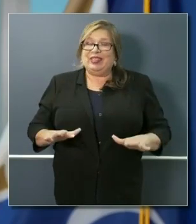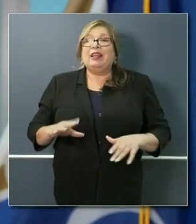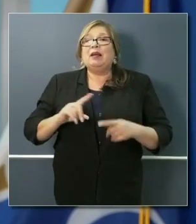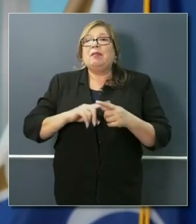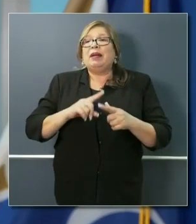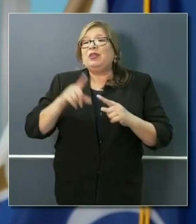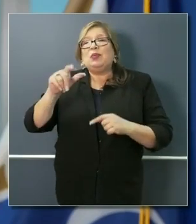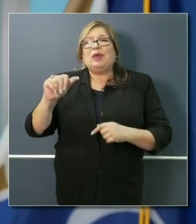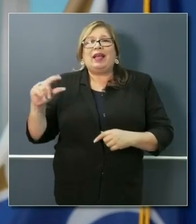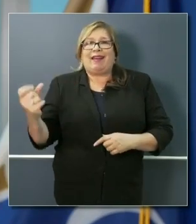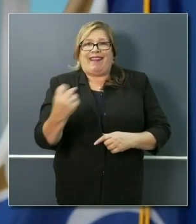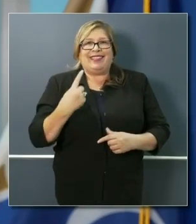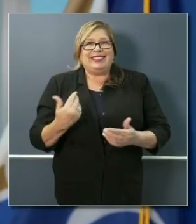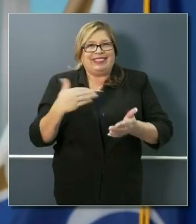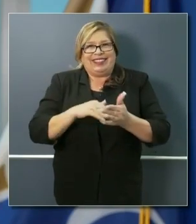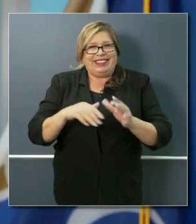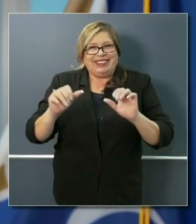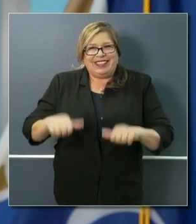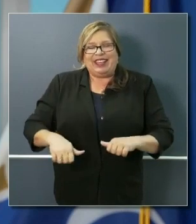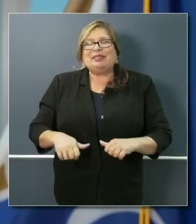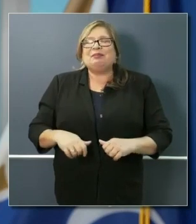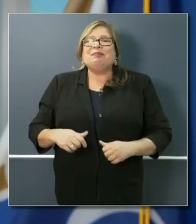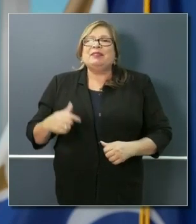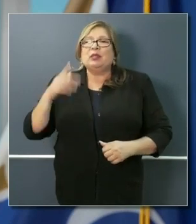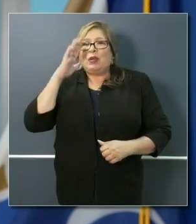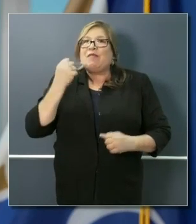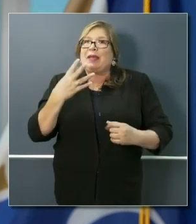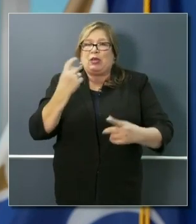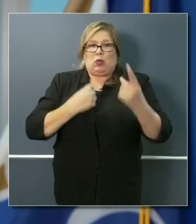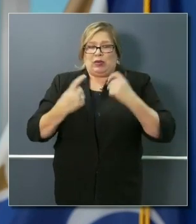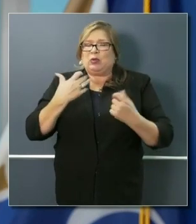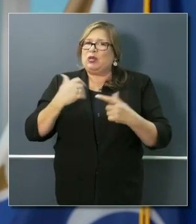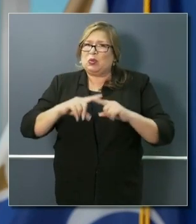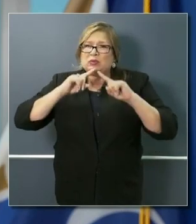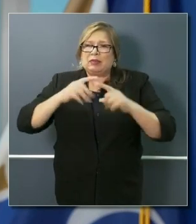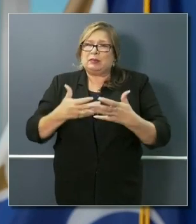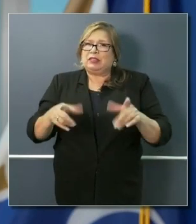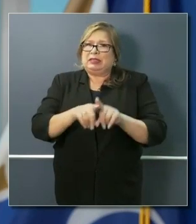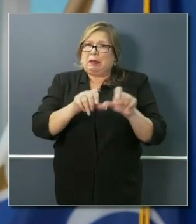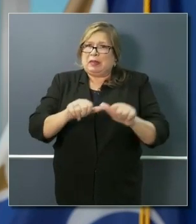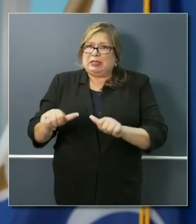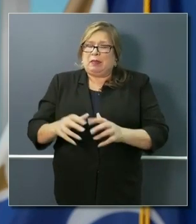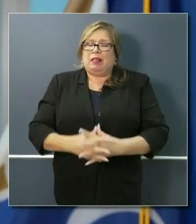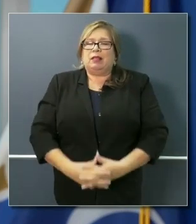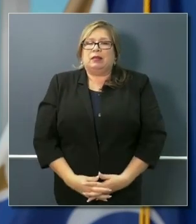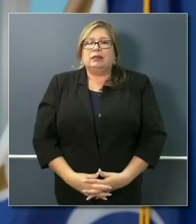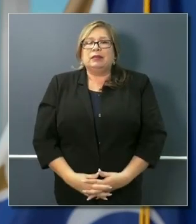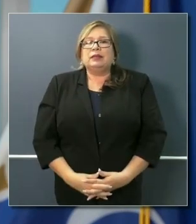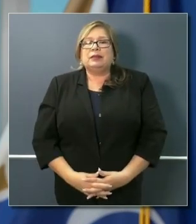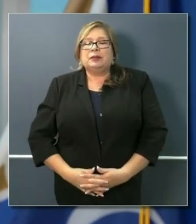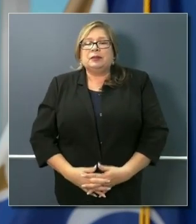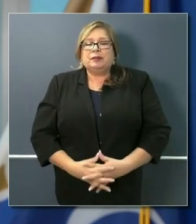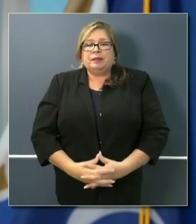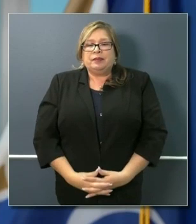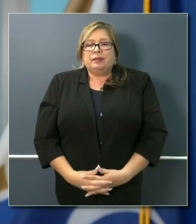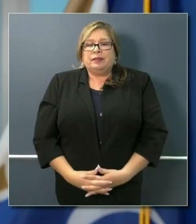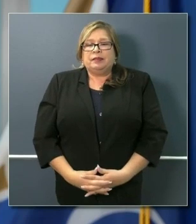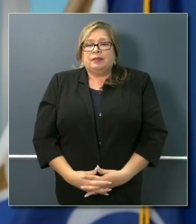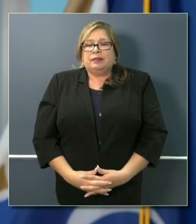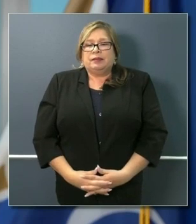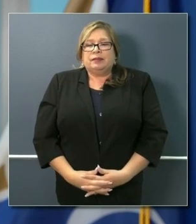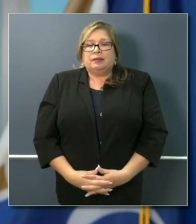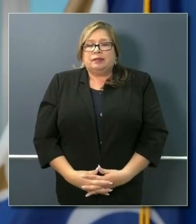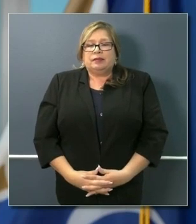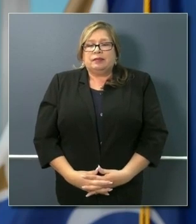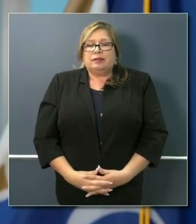circle back. I know you have a lot to ask, and I want to be able to be as responsive as possible. I want to specifically ask you about